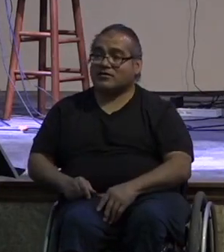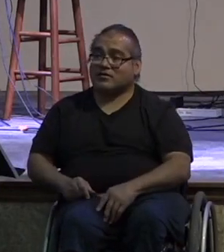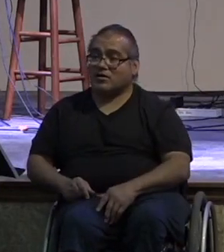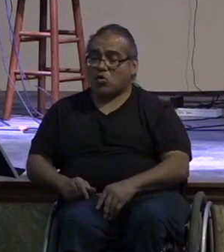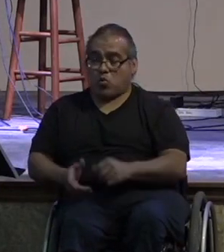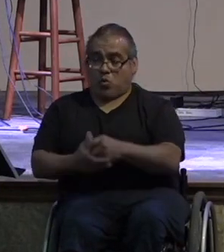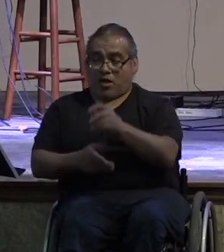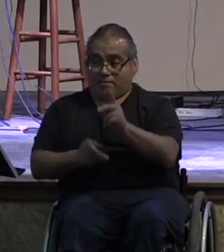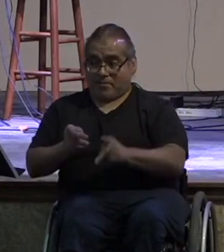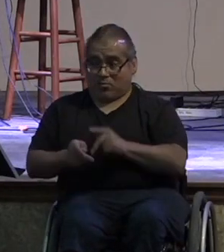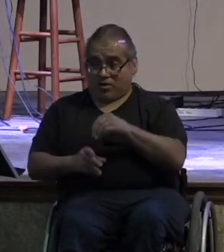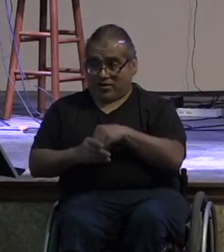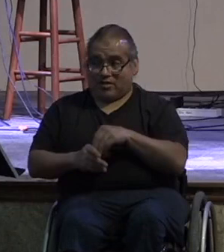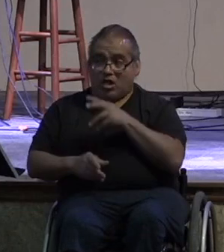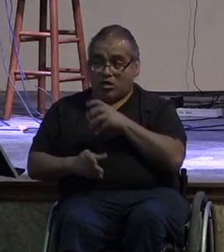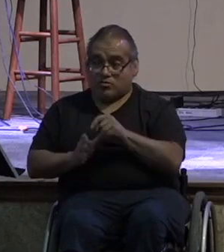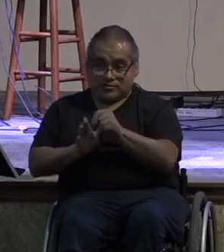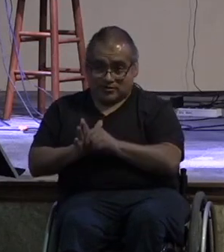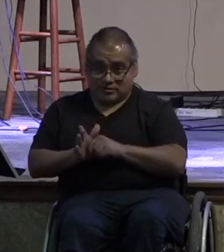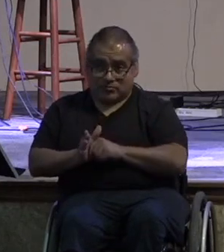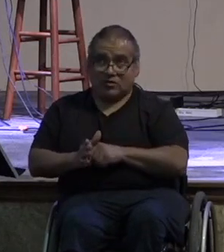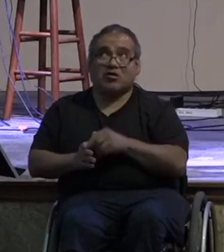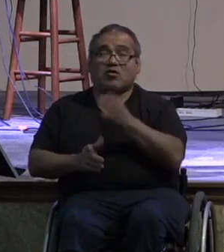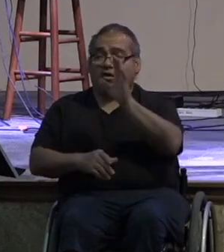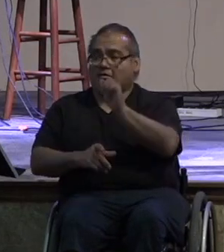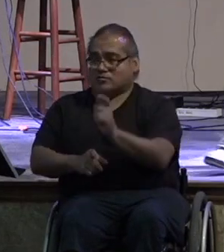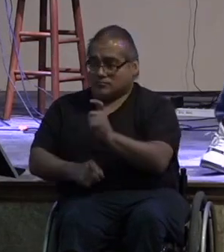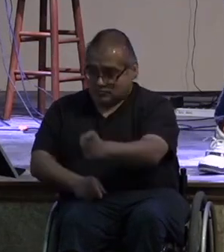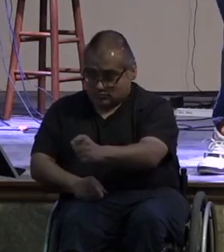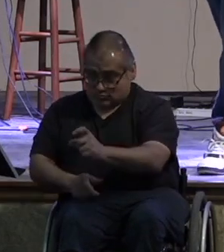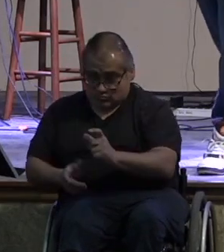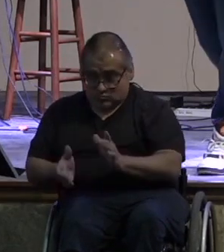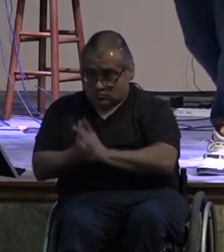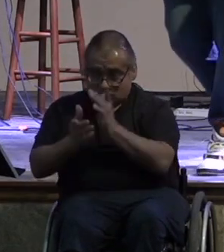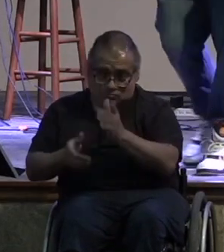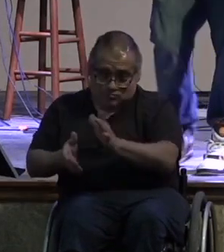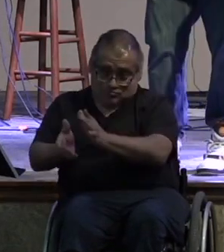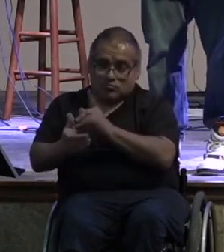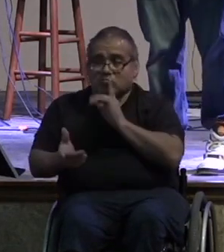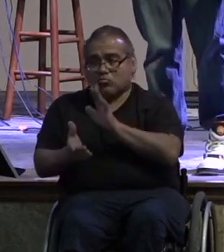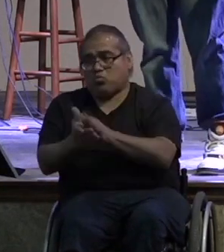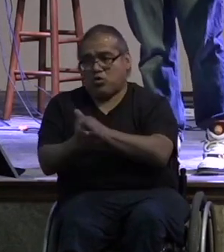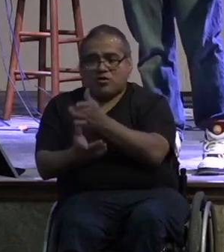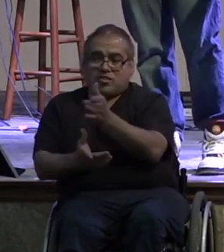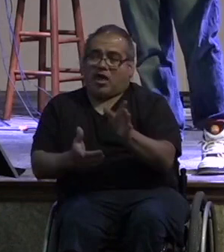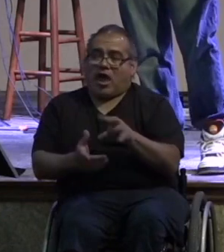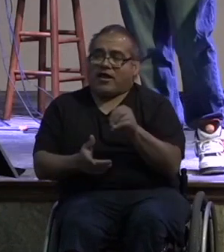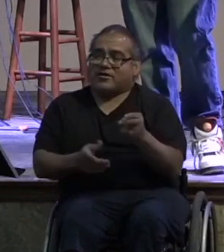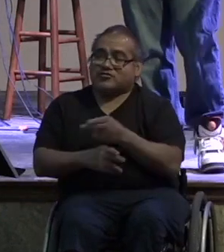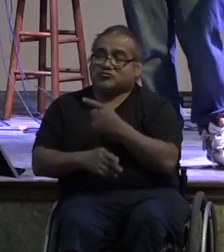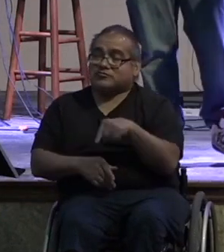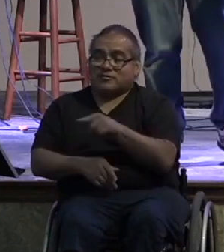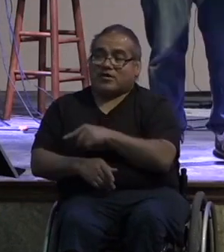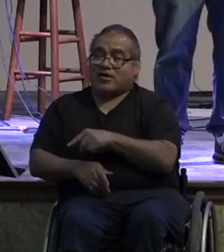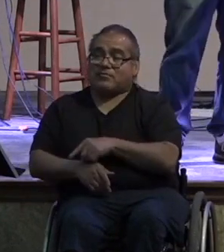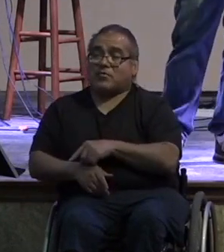there are wealthy people in the old testament that god celebrates he blesses and he uses and then in the new testament there's an